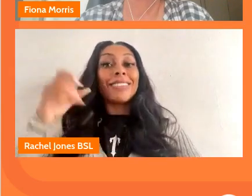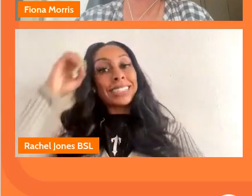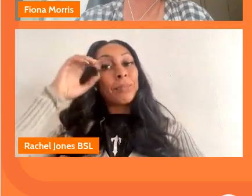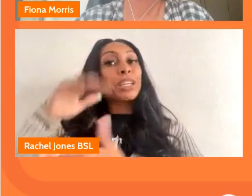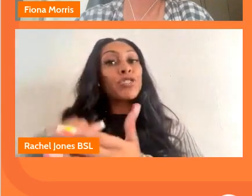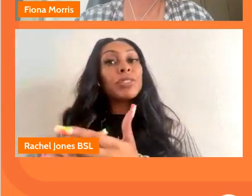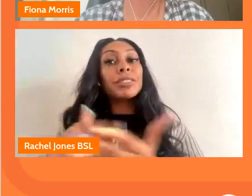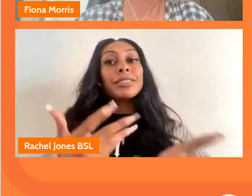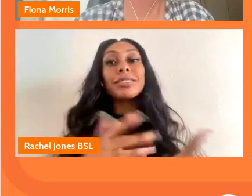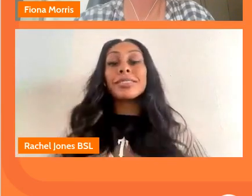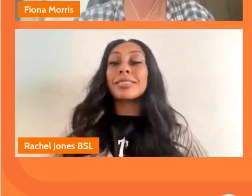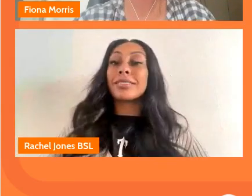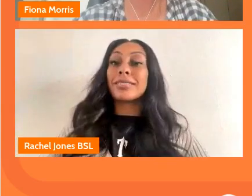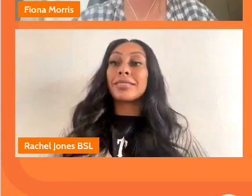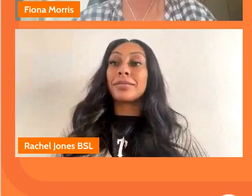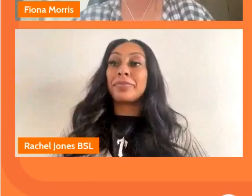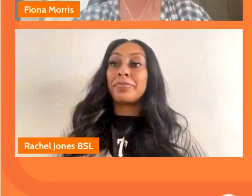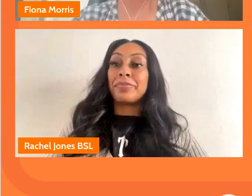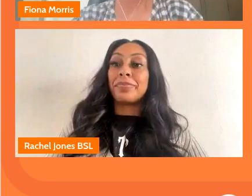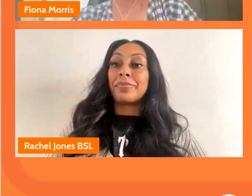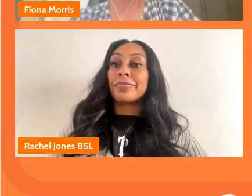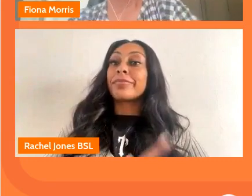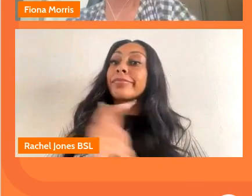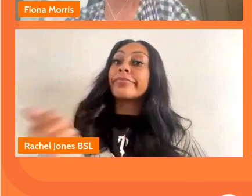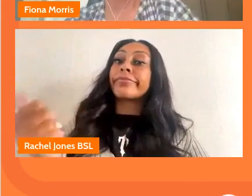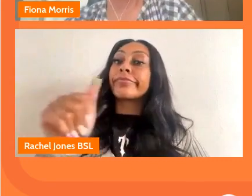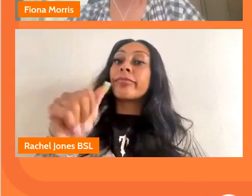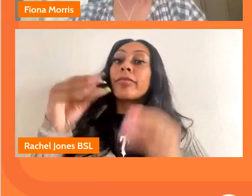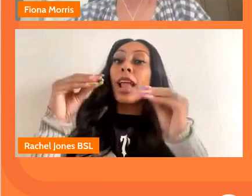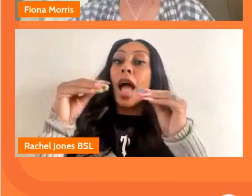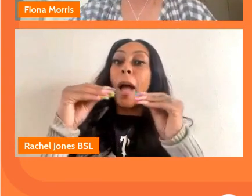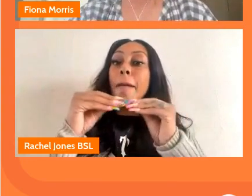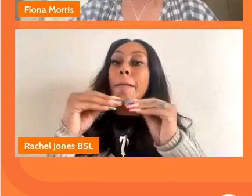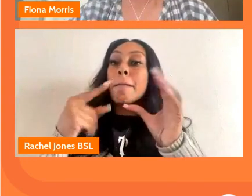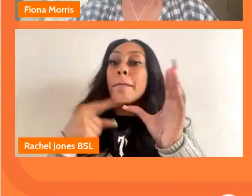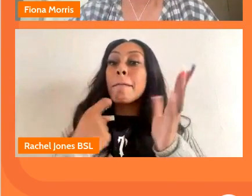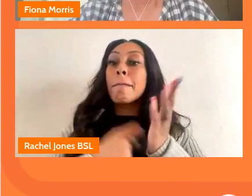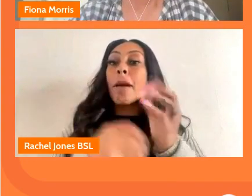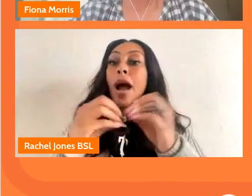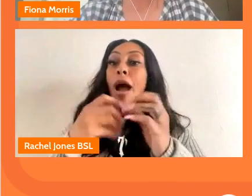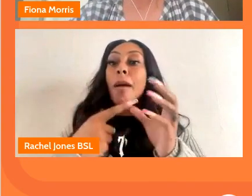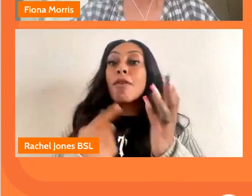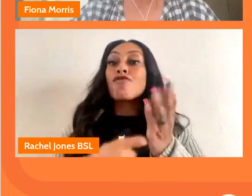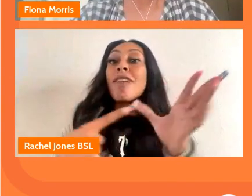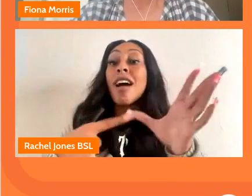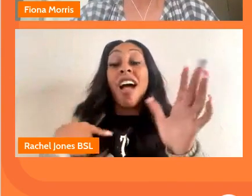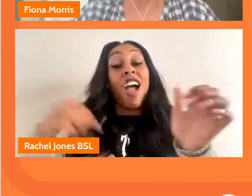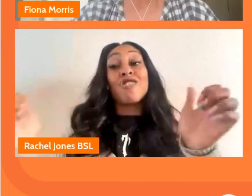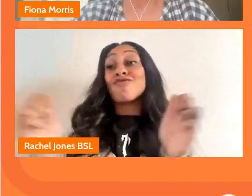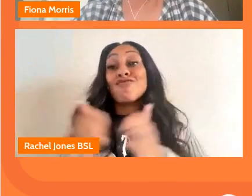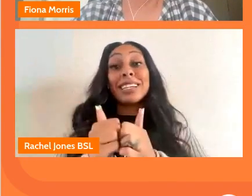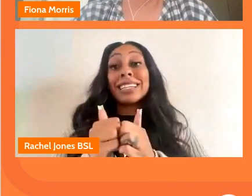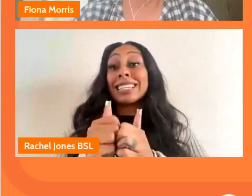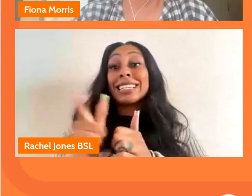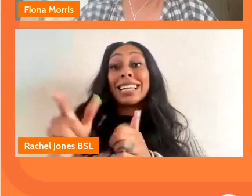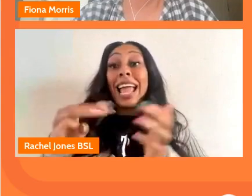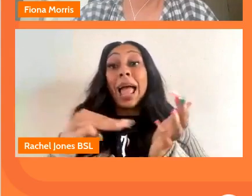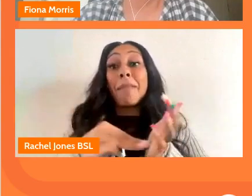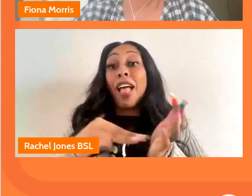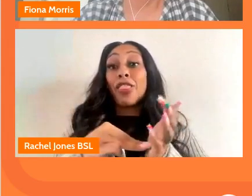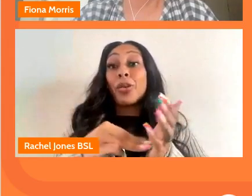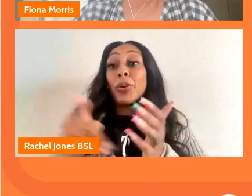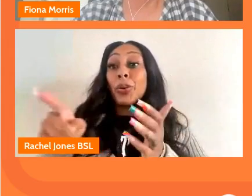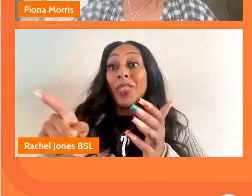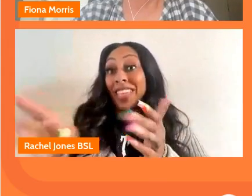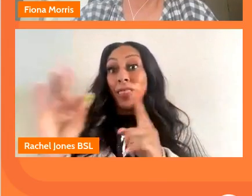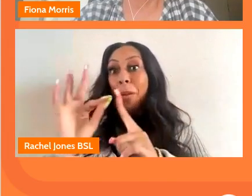absolutely barbara what what what's your thoughts on this well i completely agree with matthew i mean that's that's the